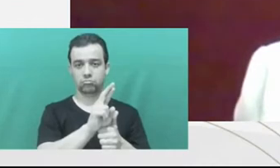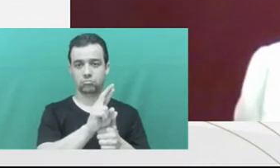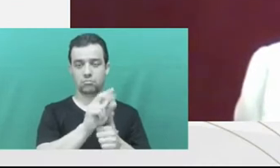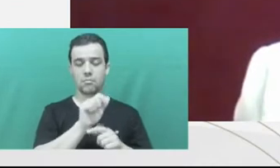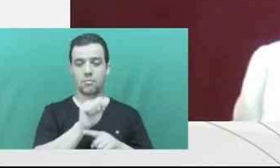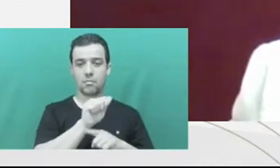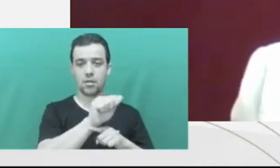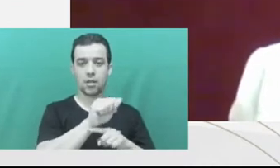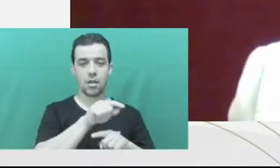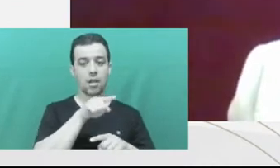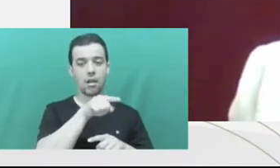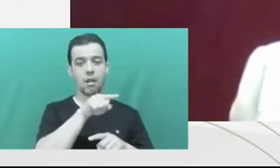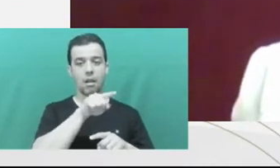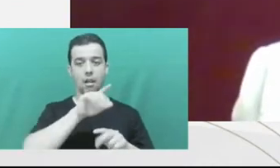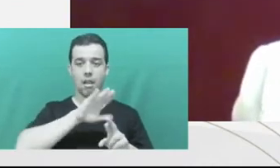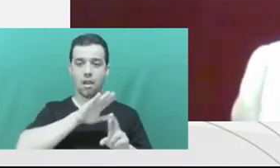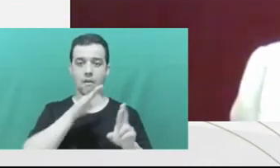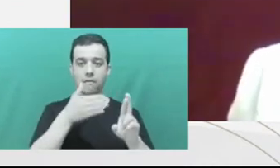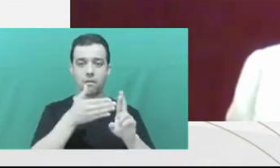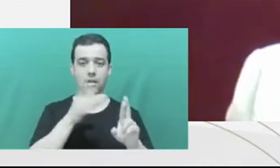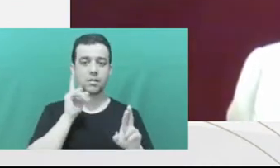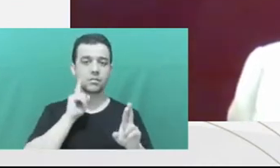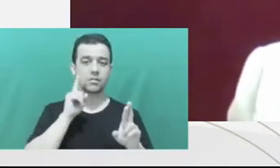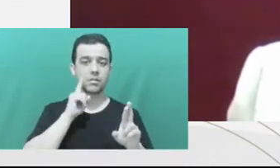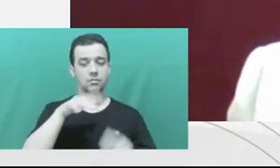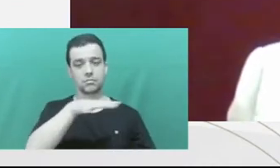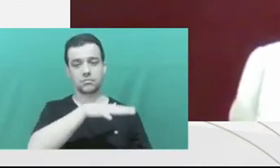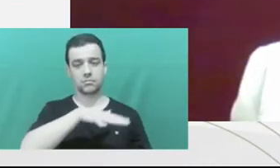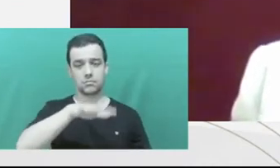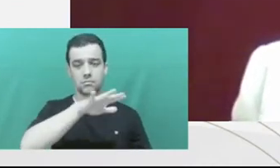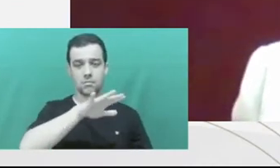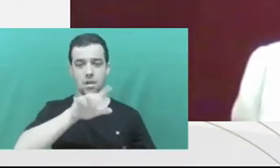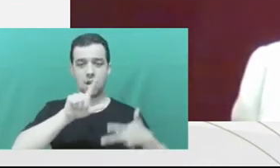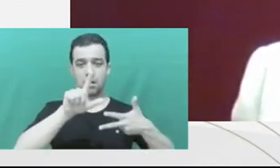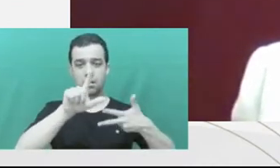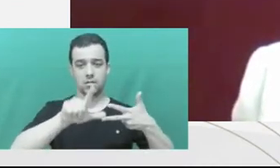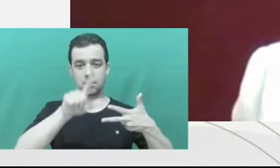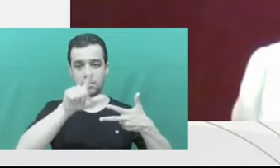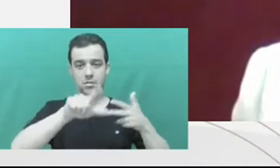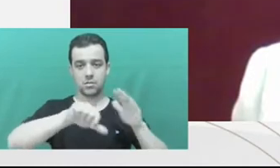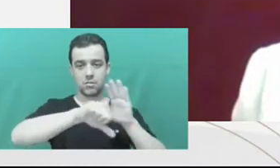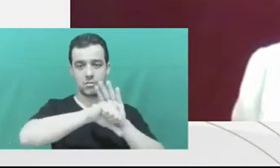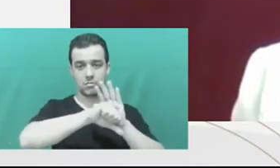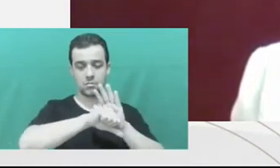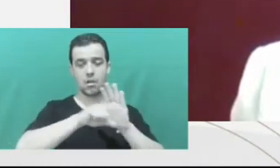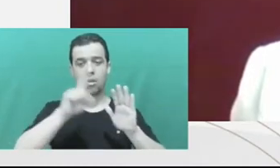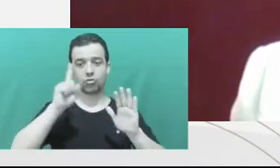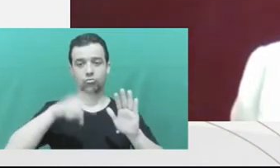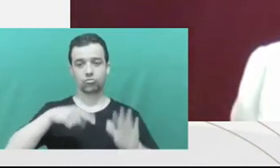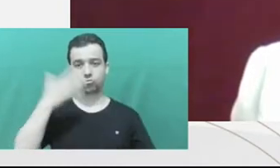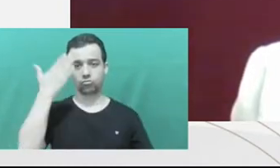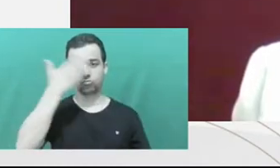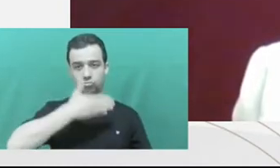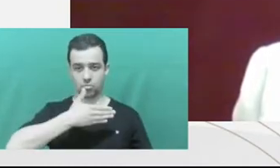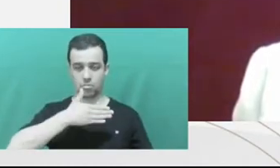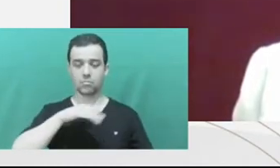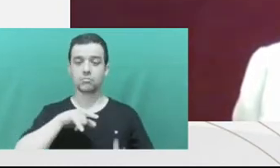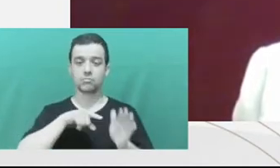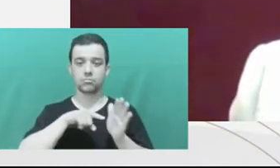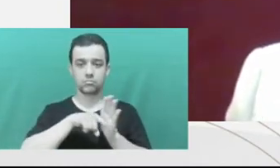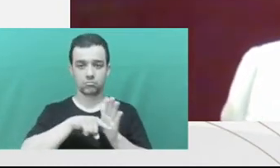He's one of the biggest references in the USA when we talk about proof. He